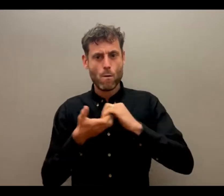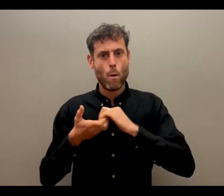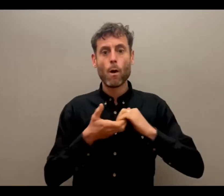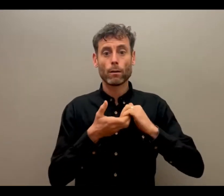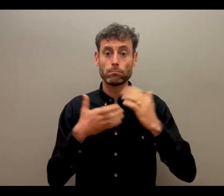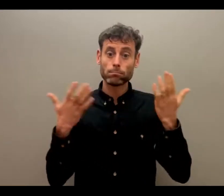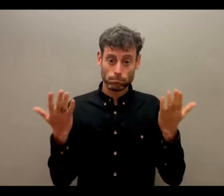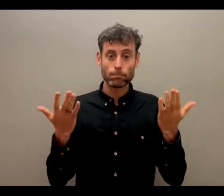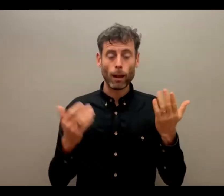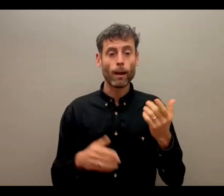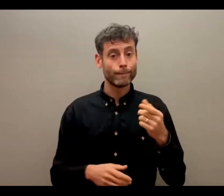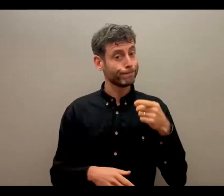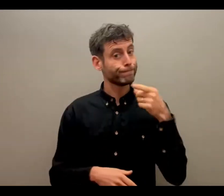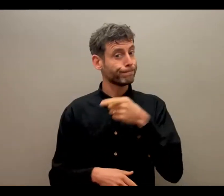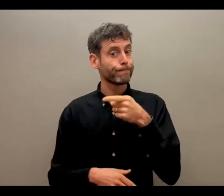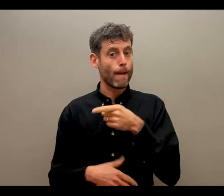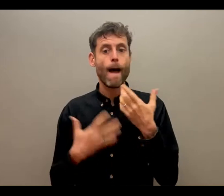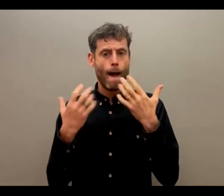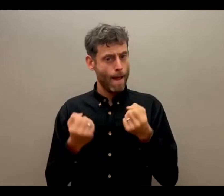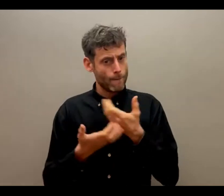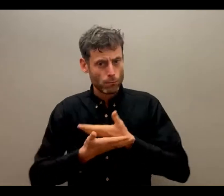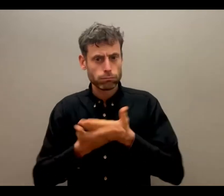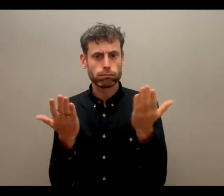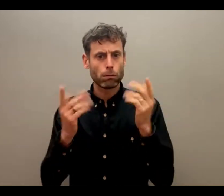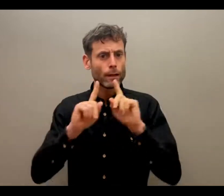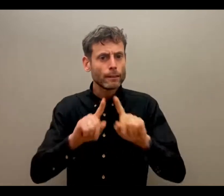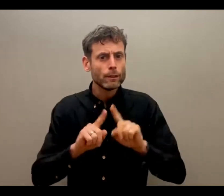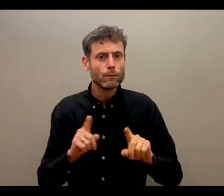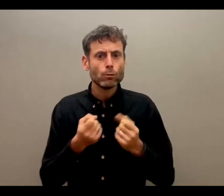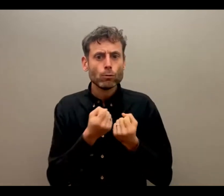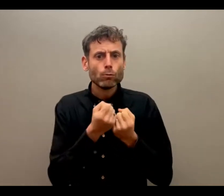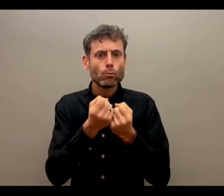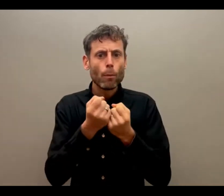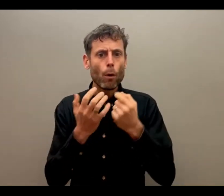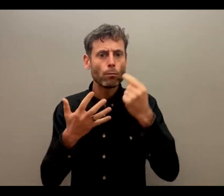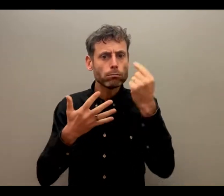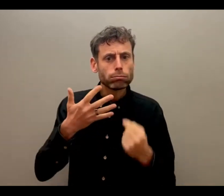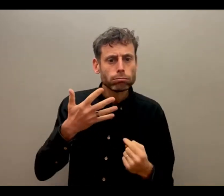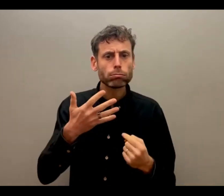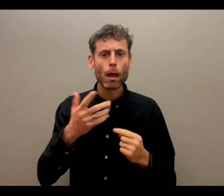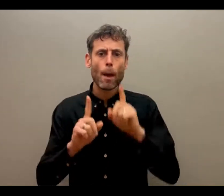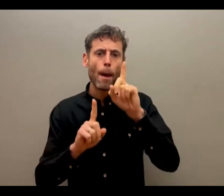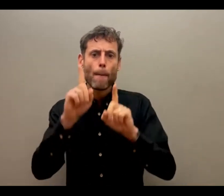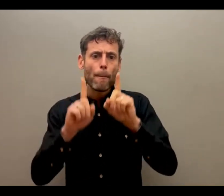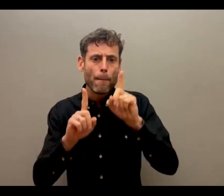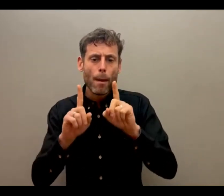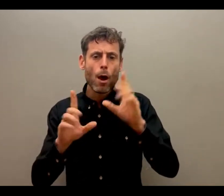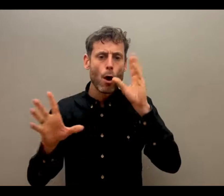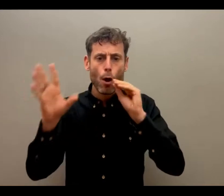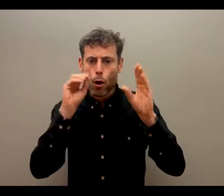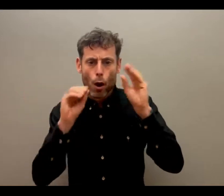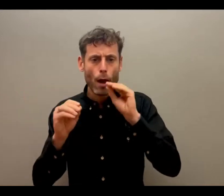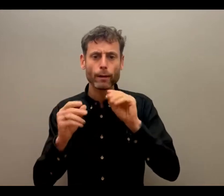said, to many, many different support systems, peer to peer learning, external verification subsidy fund.